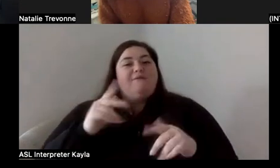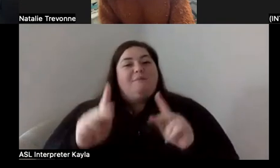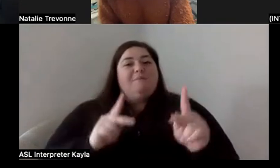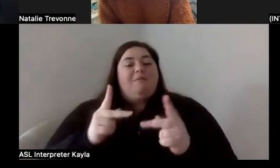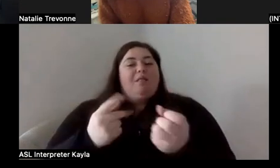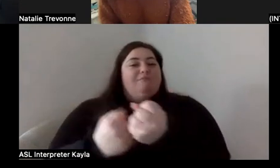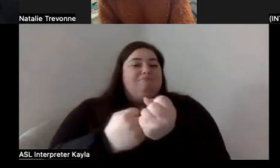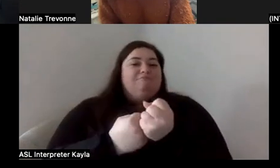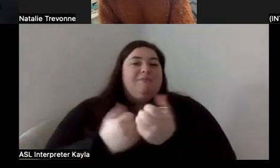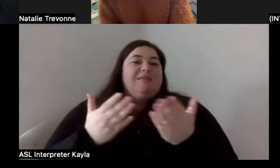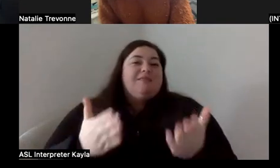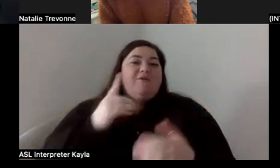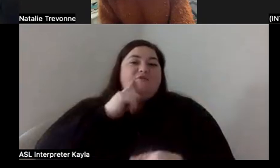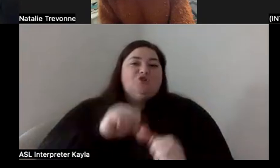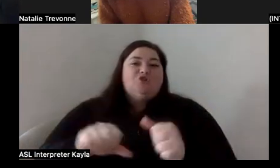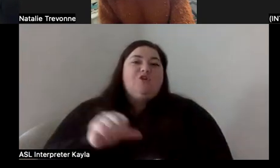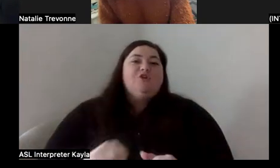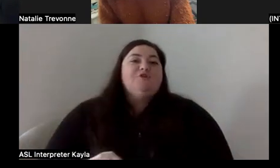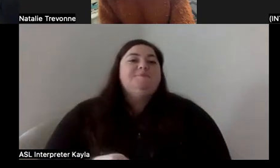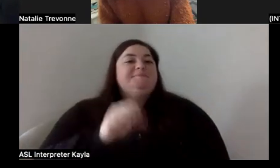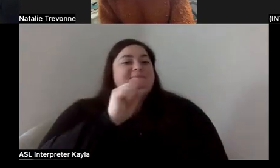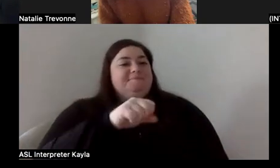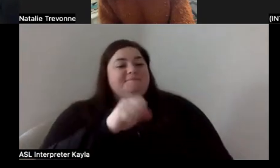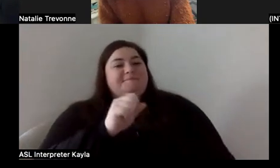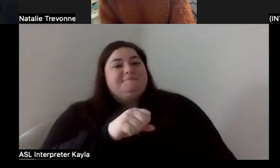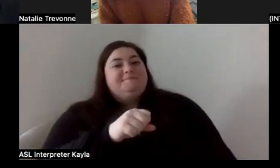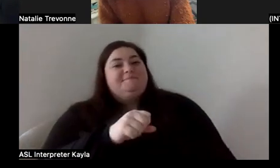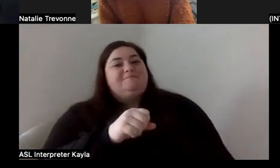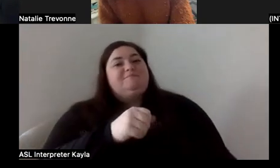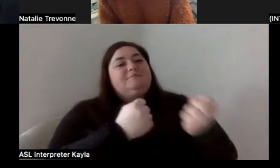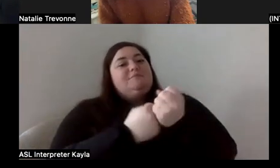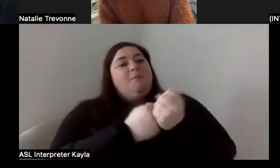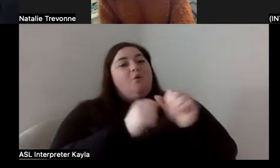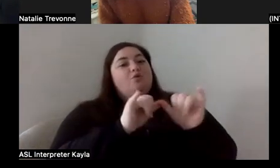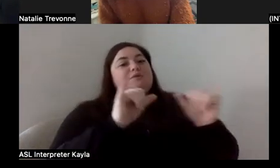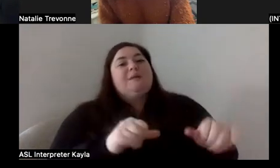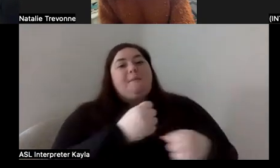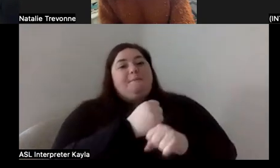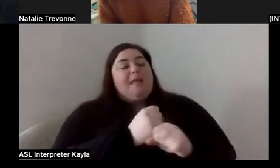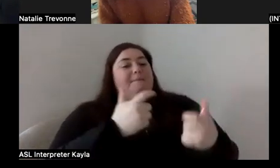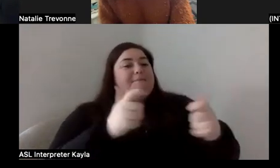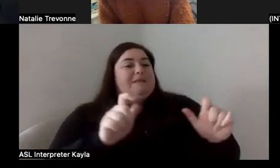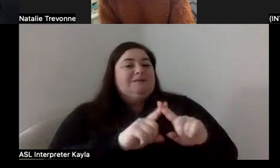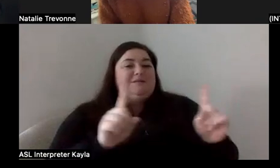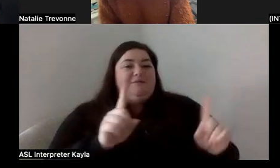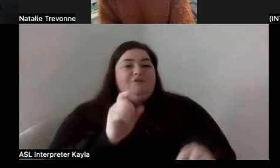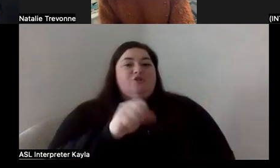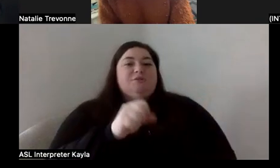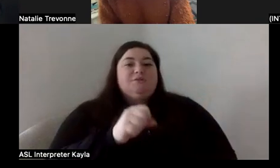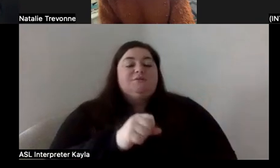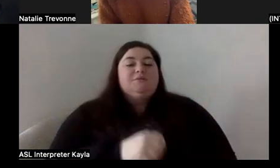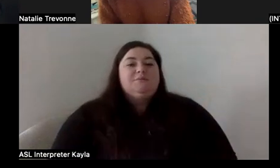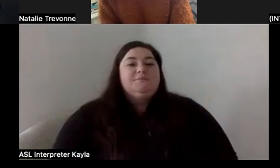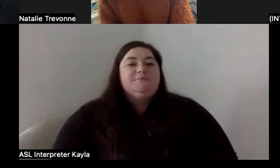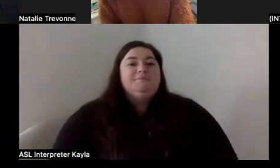for each other. Mm-hmm and support system makes all the difference. And so I think that really